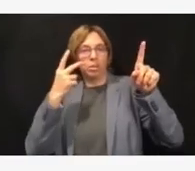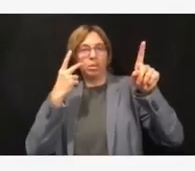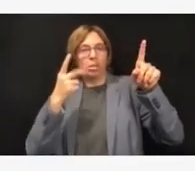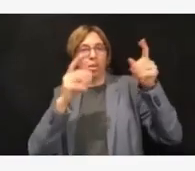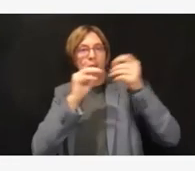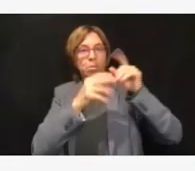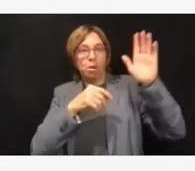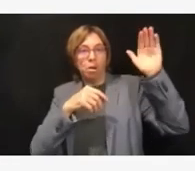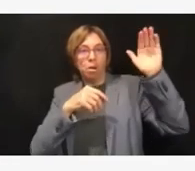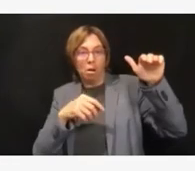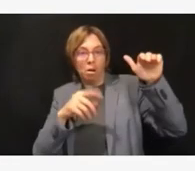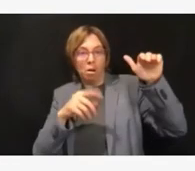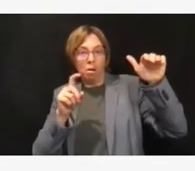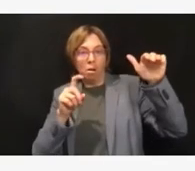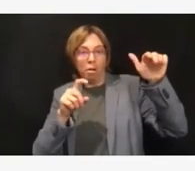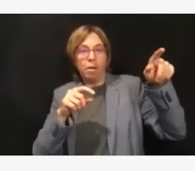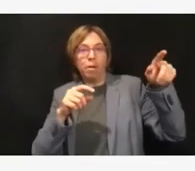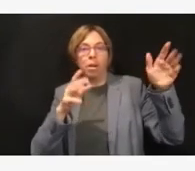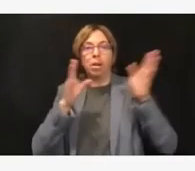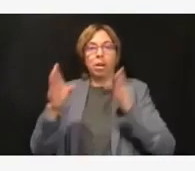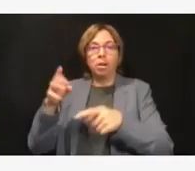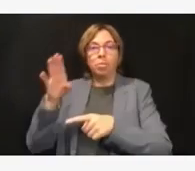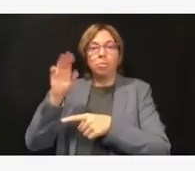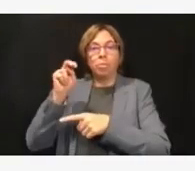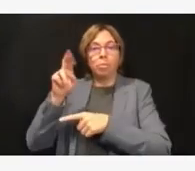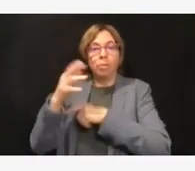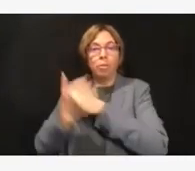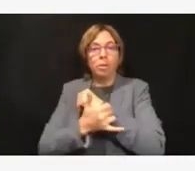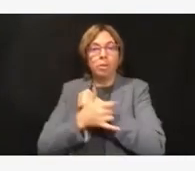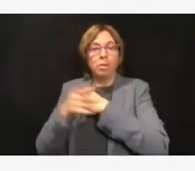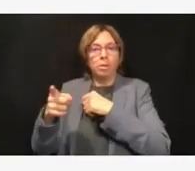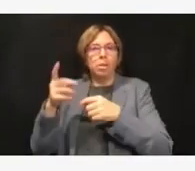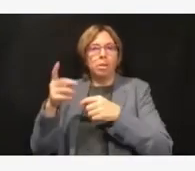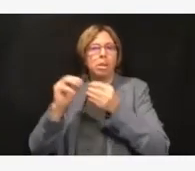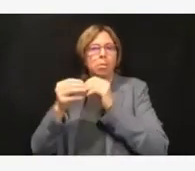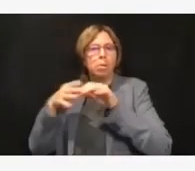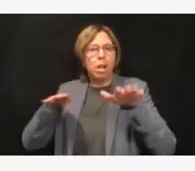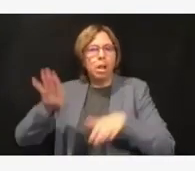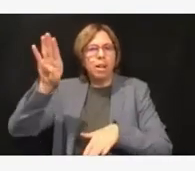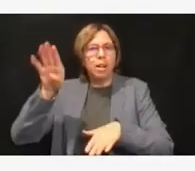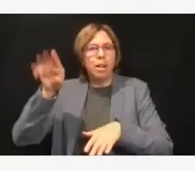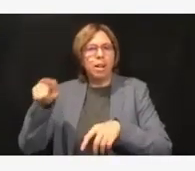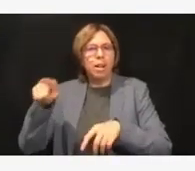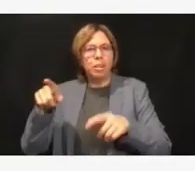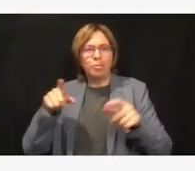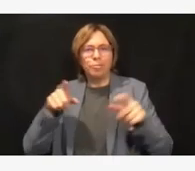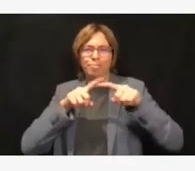not uniform. You know, the further you break it down, you see these different trends.